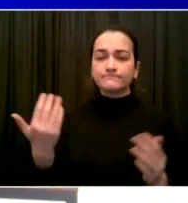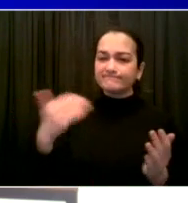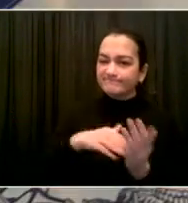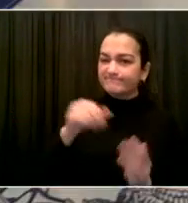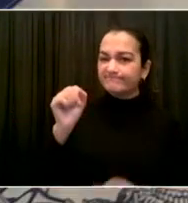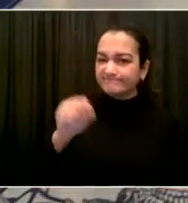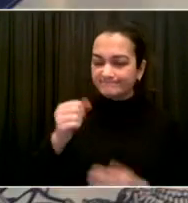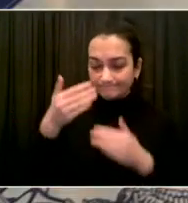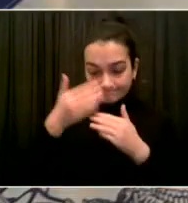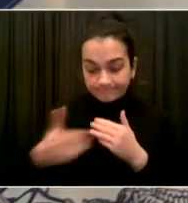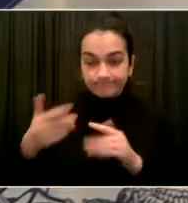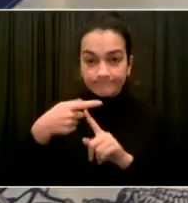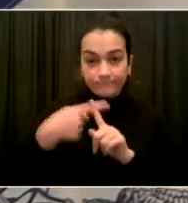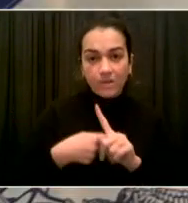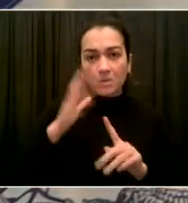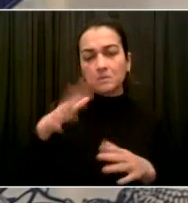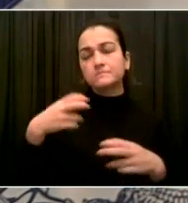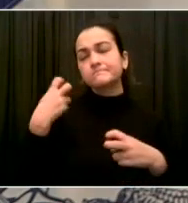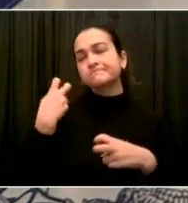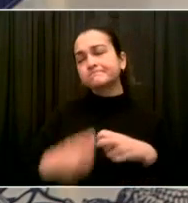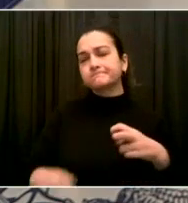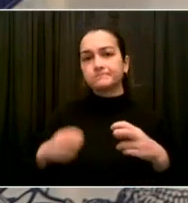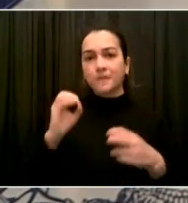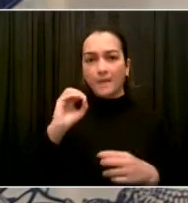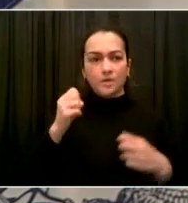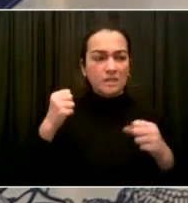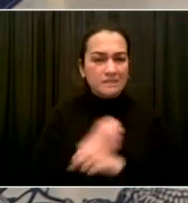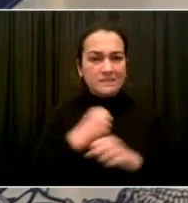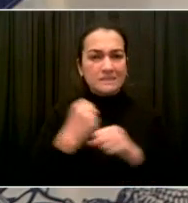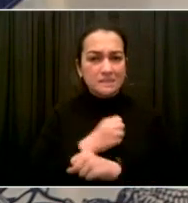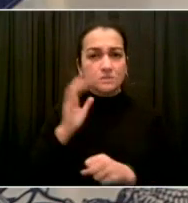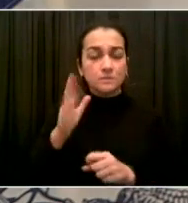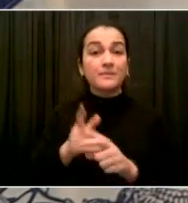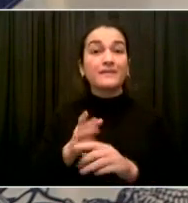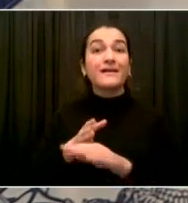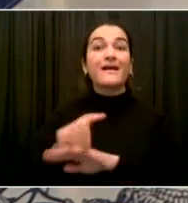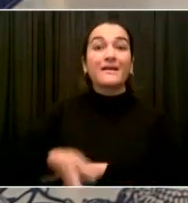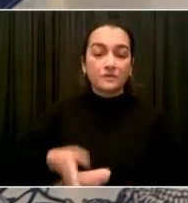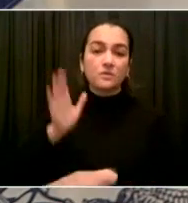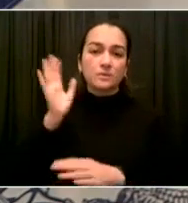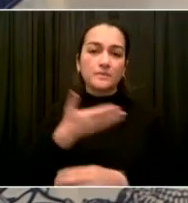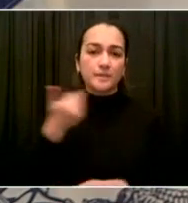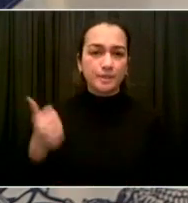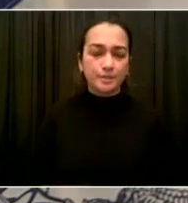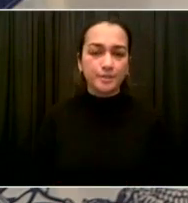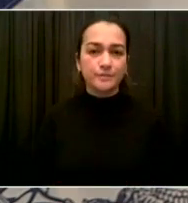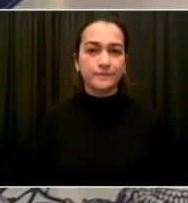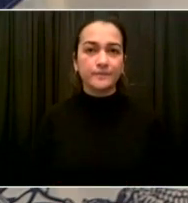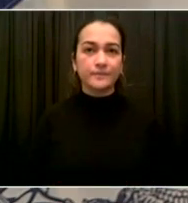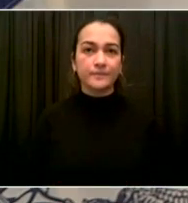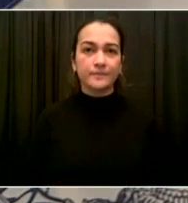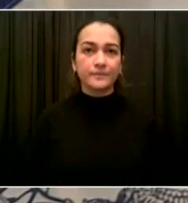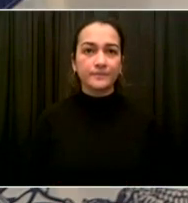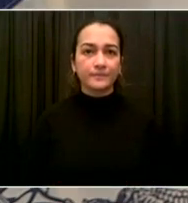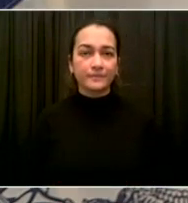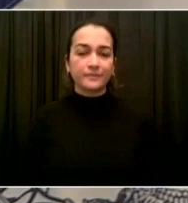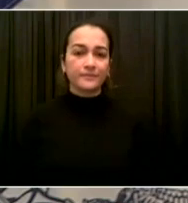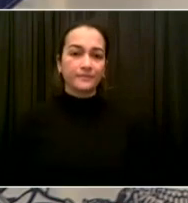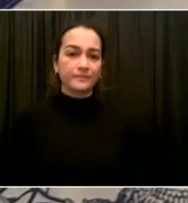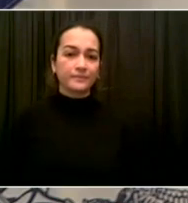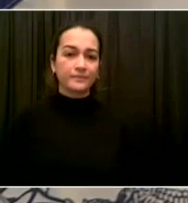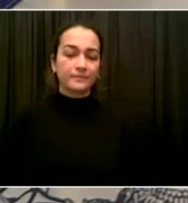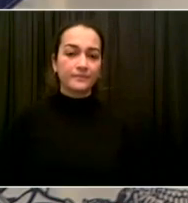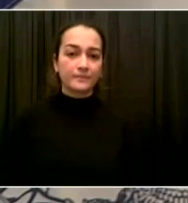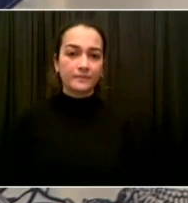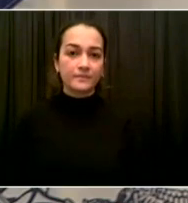want to say one more thing about testing. It's our obligation, all of us who work for the City of New York, to make sure we